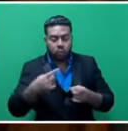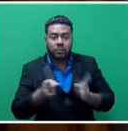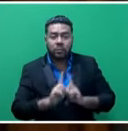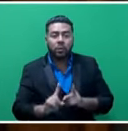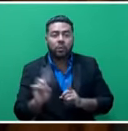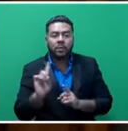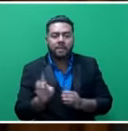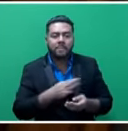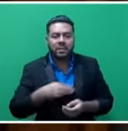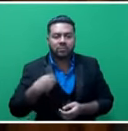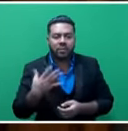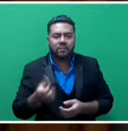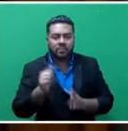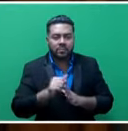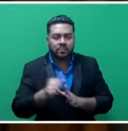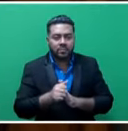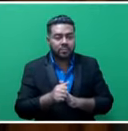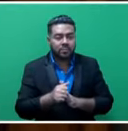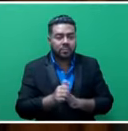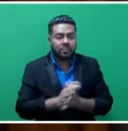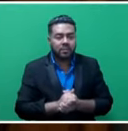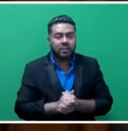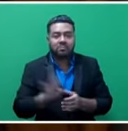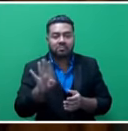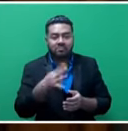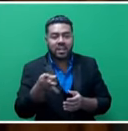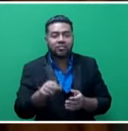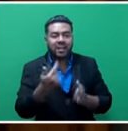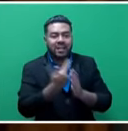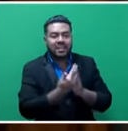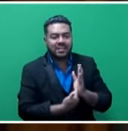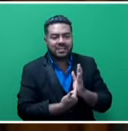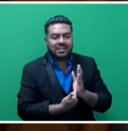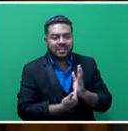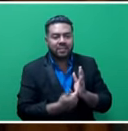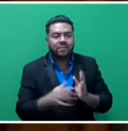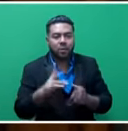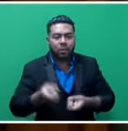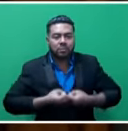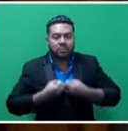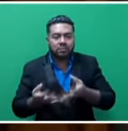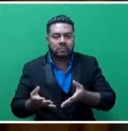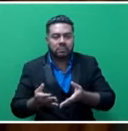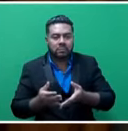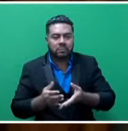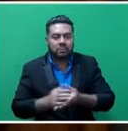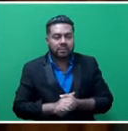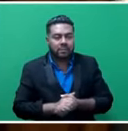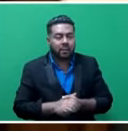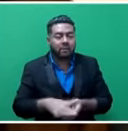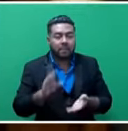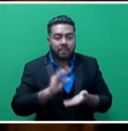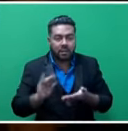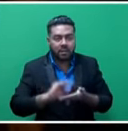the ministry has also implemented a grant compliance checklist for release of grants to all these bodies that come under the ministry of education.